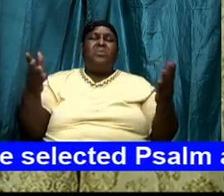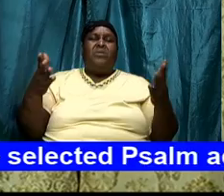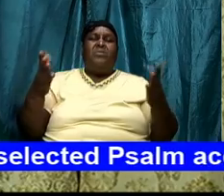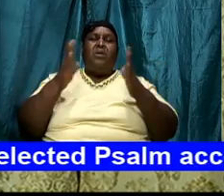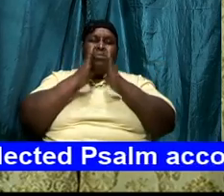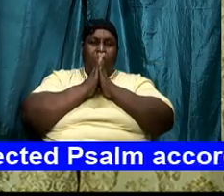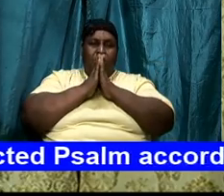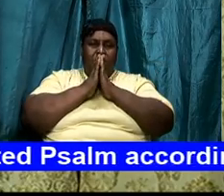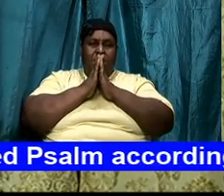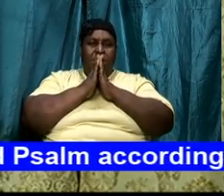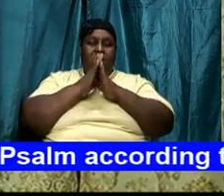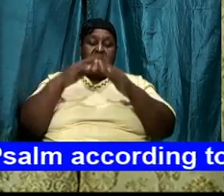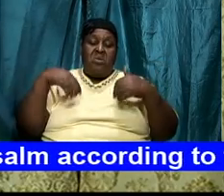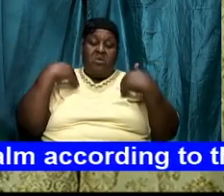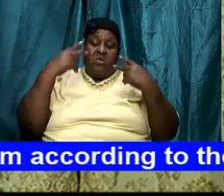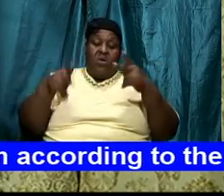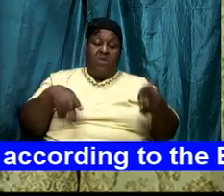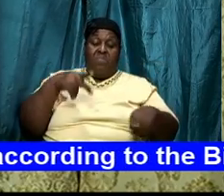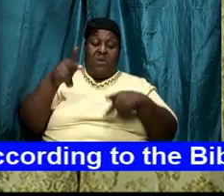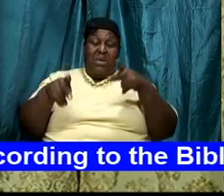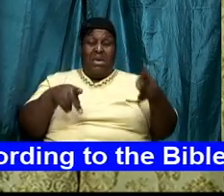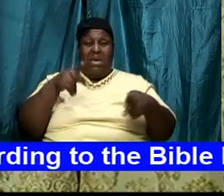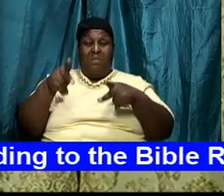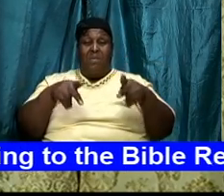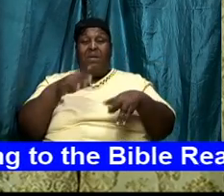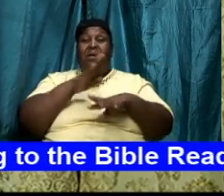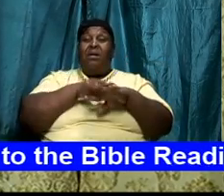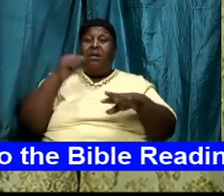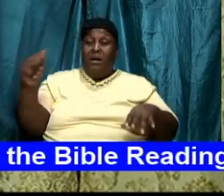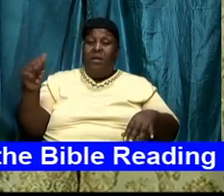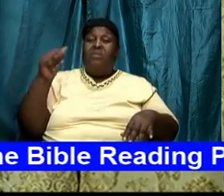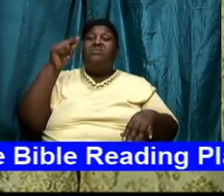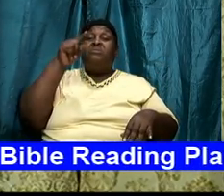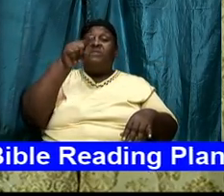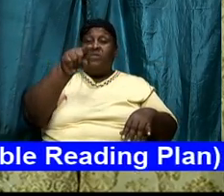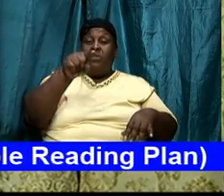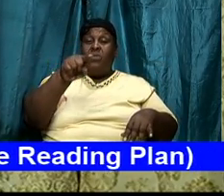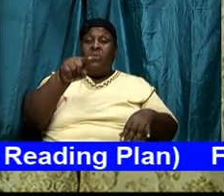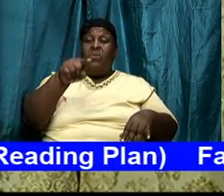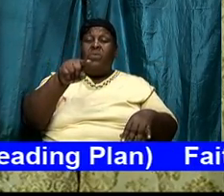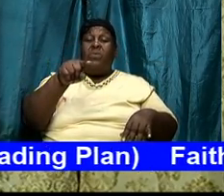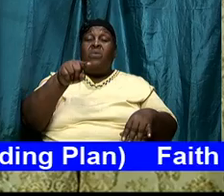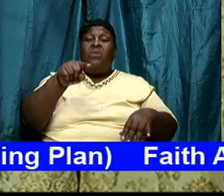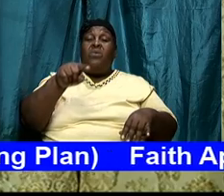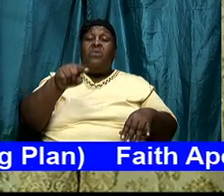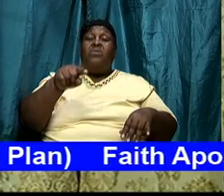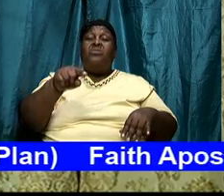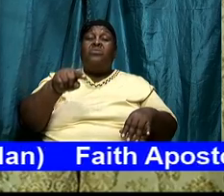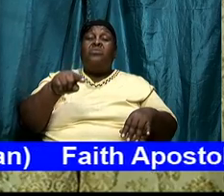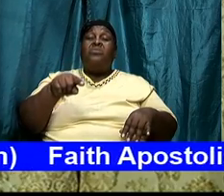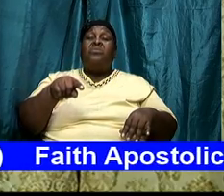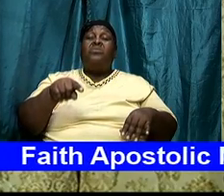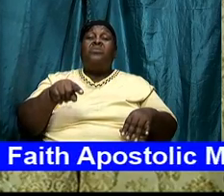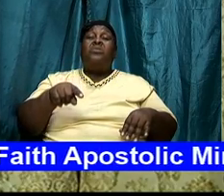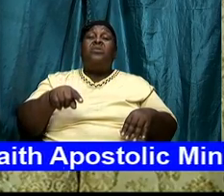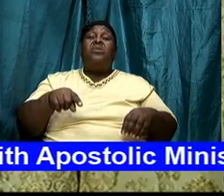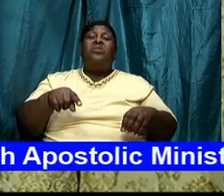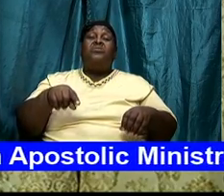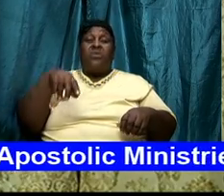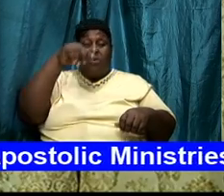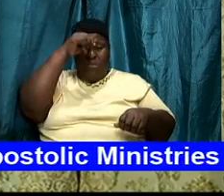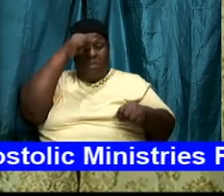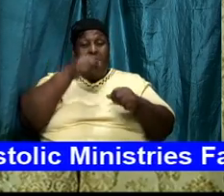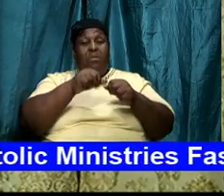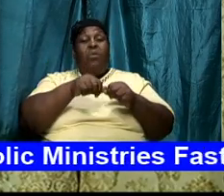remember I said before that I am going to call upon some of you to give me a synopsis of what Psalm 1 or